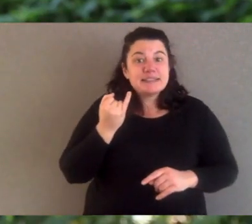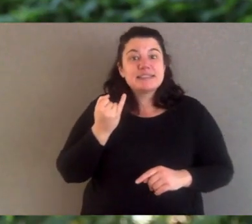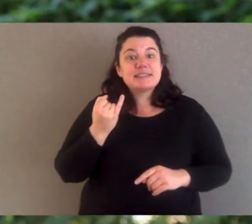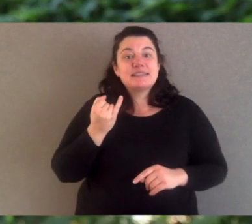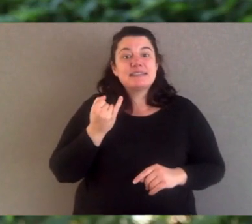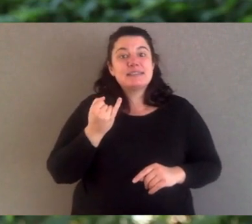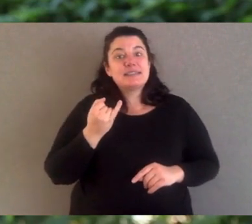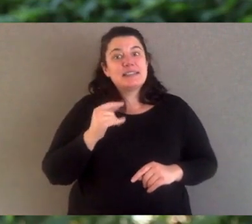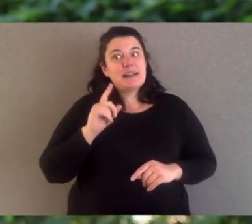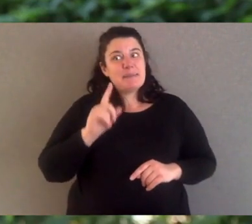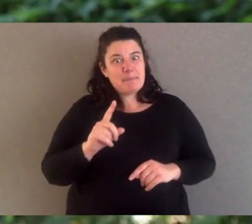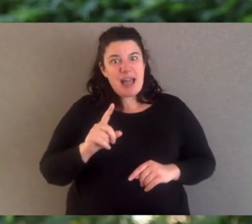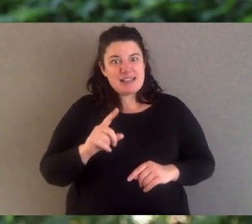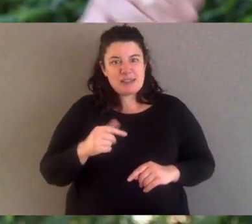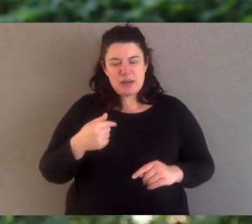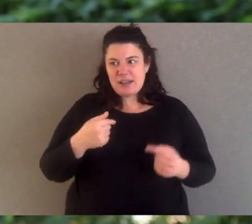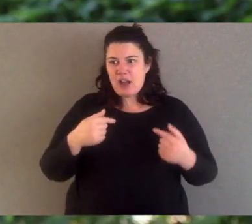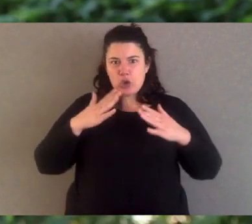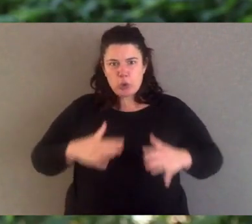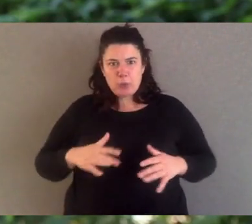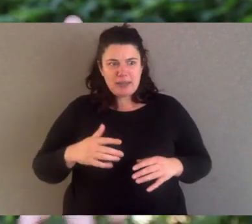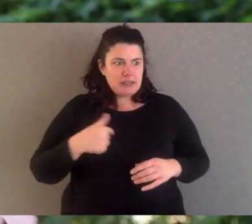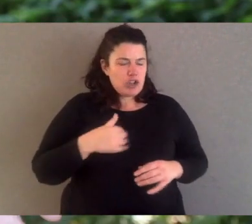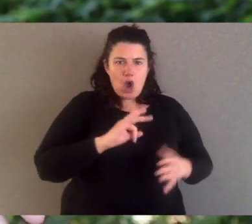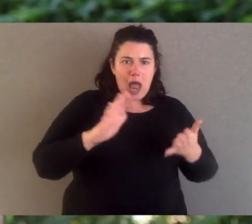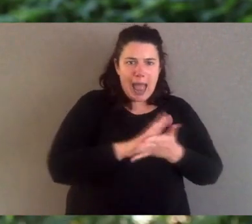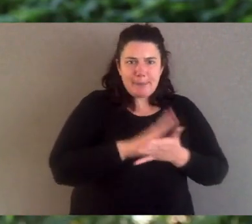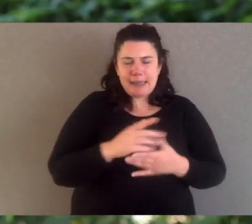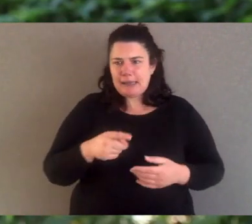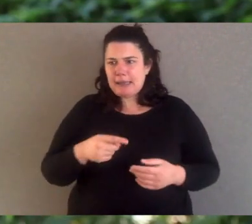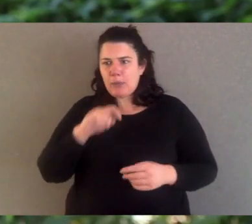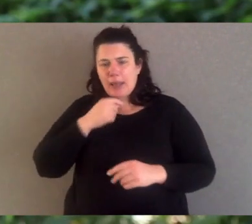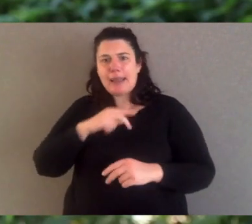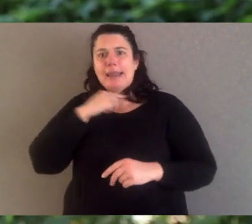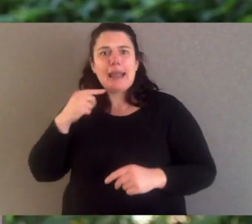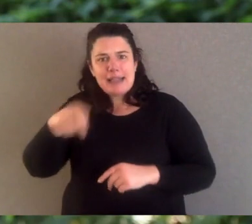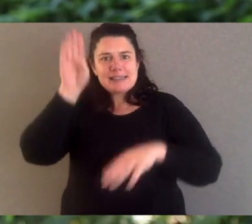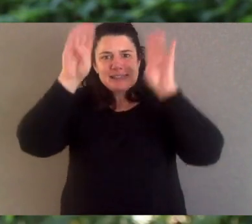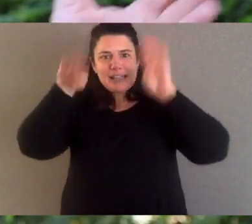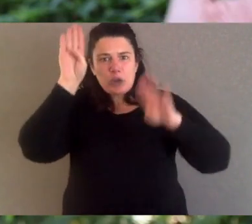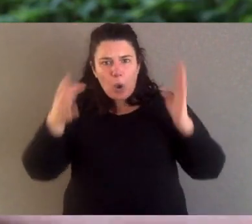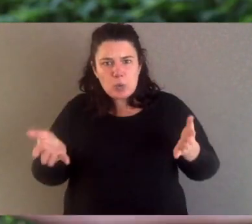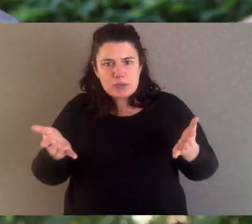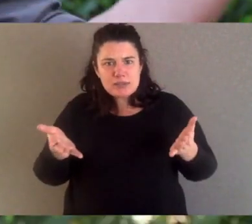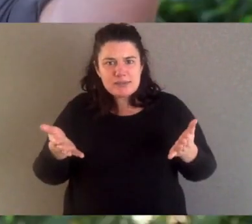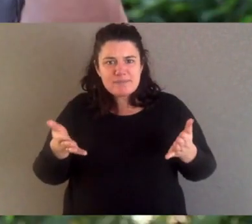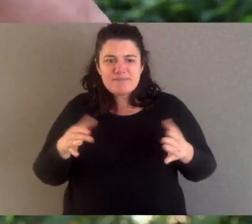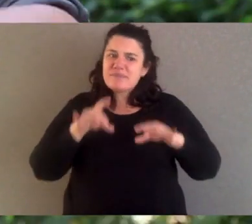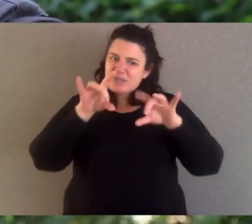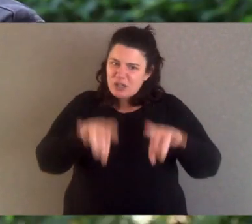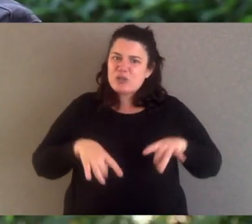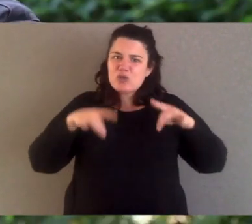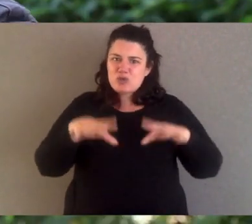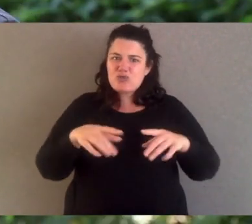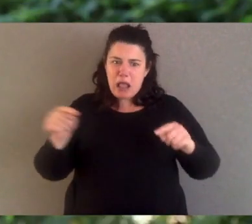is the dingoes need to be some places and some places mightn't be suitable for them. Australia is at war with the dingo and its numbers are radically